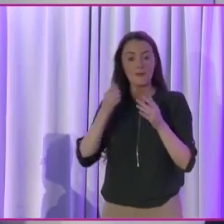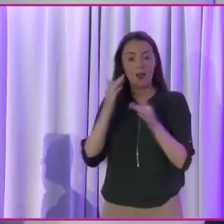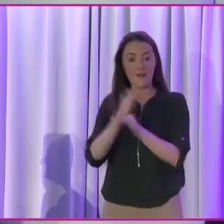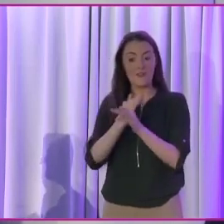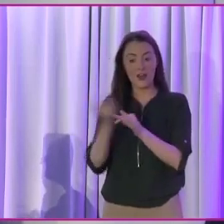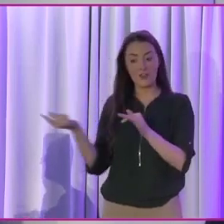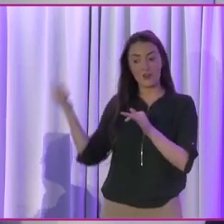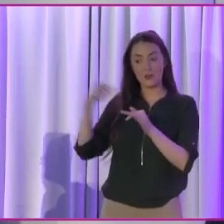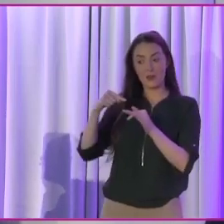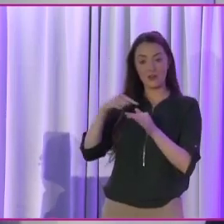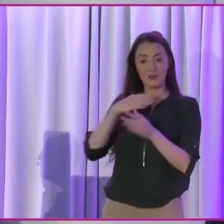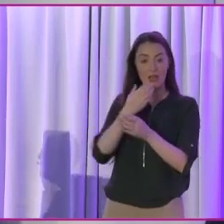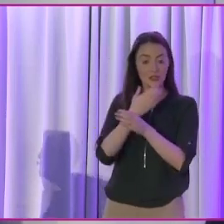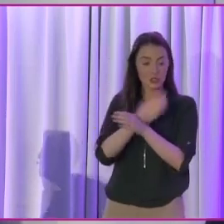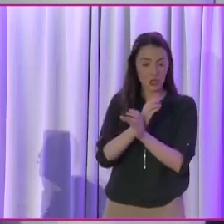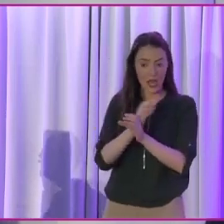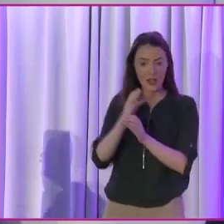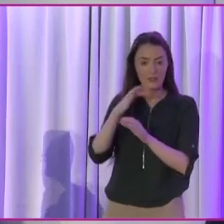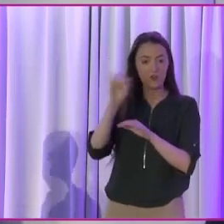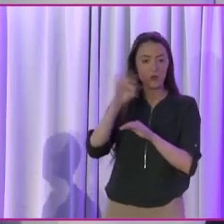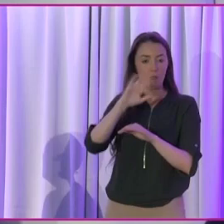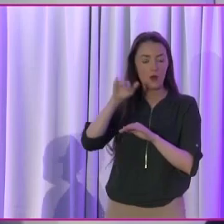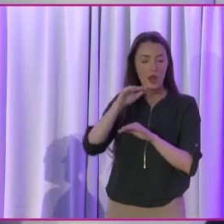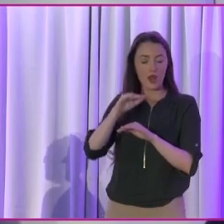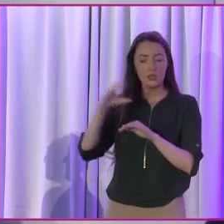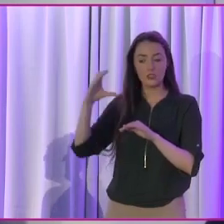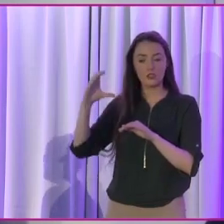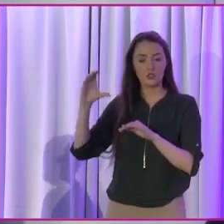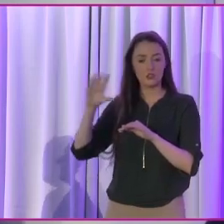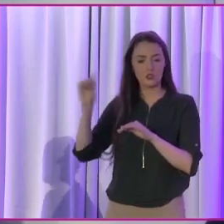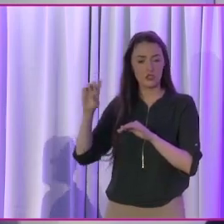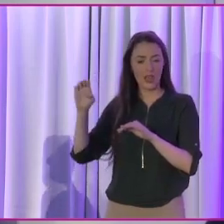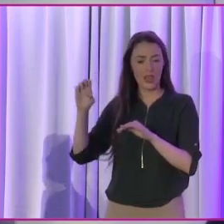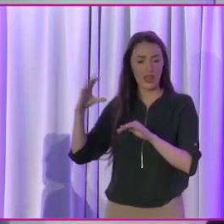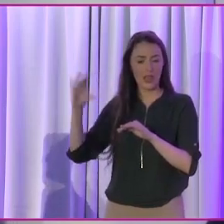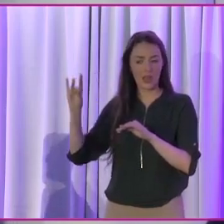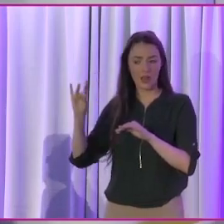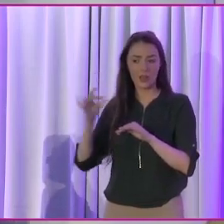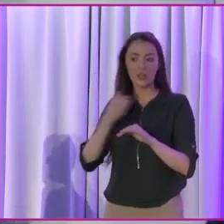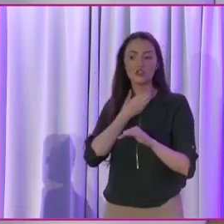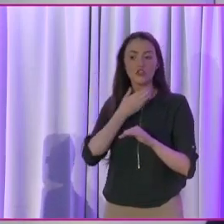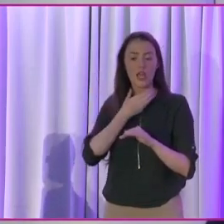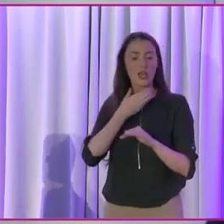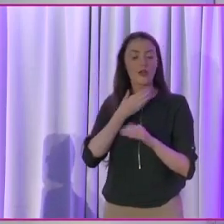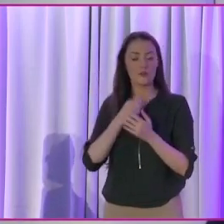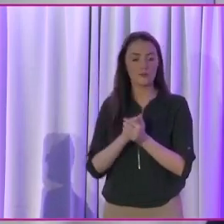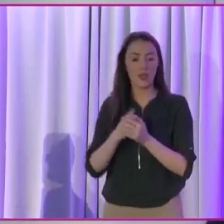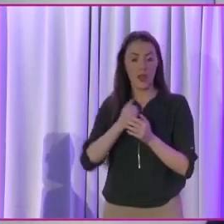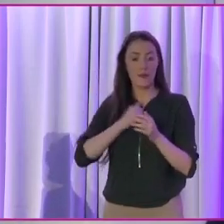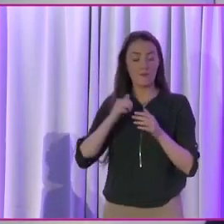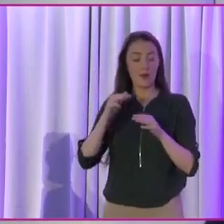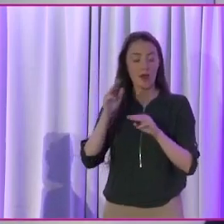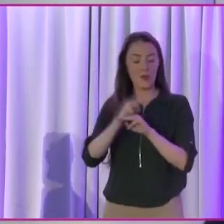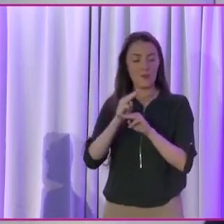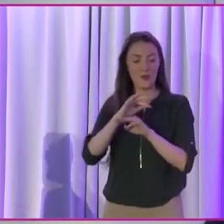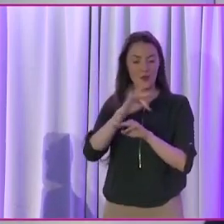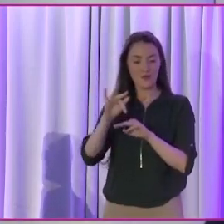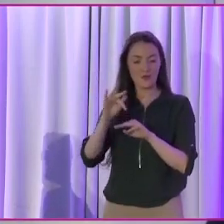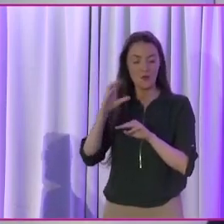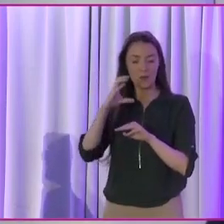his family came from the Czech Republic as refugees in the 40s. that, the name. But my mother is a Murphy from County Clare as Martin is.